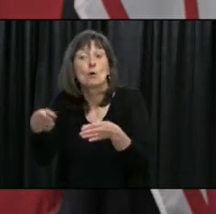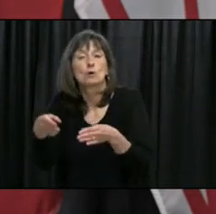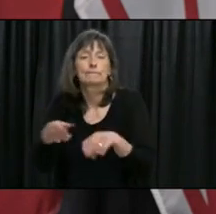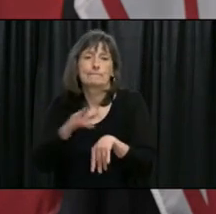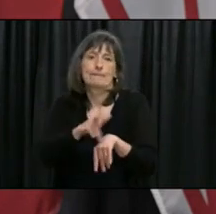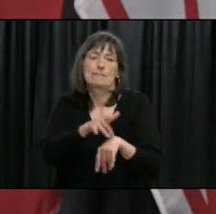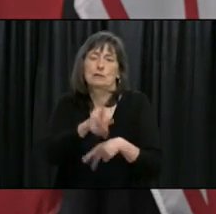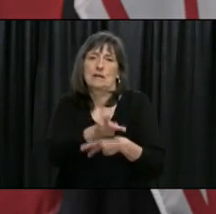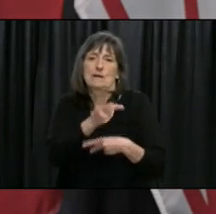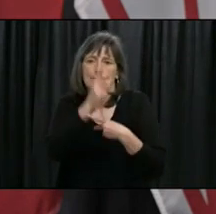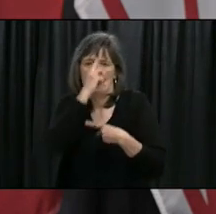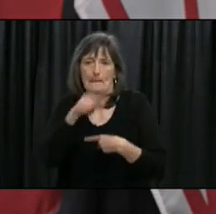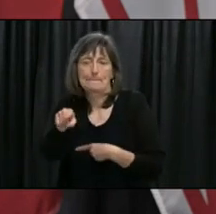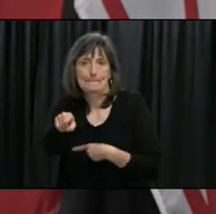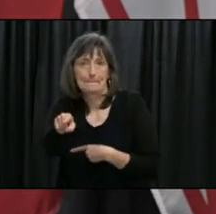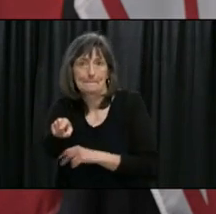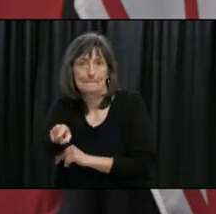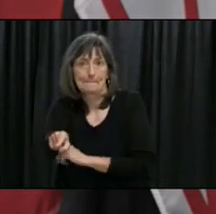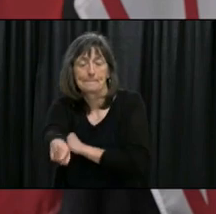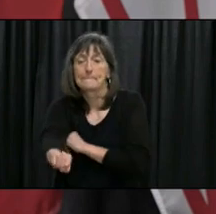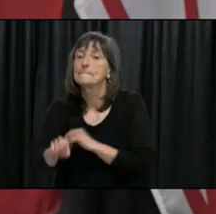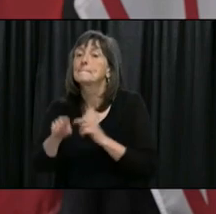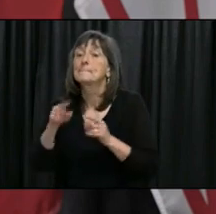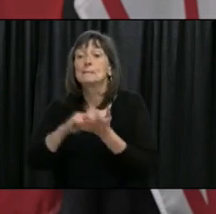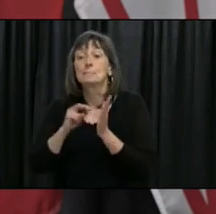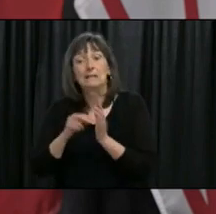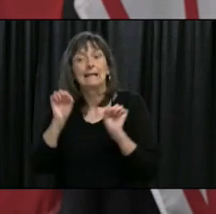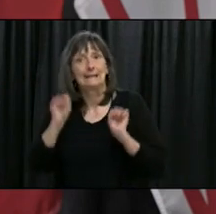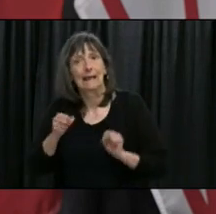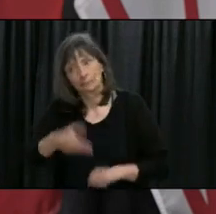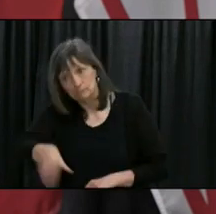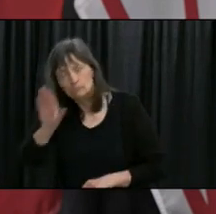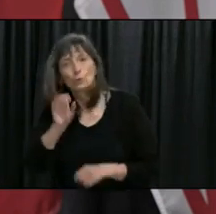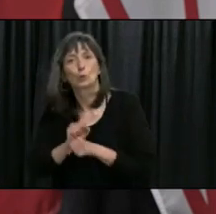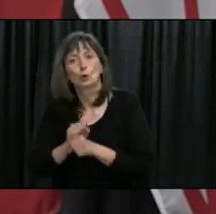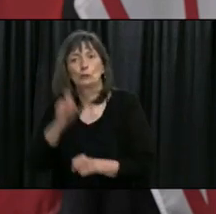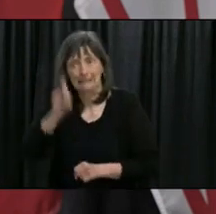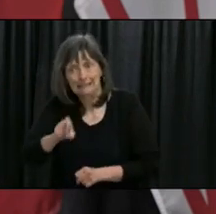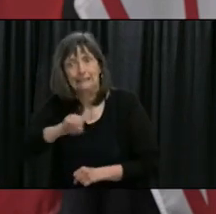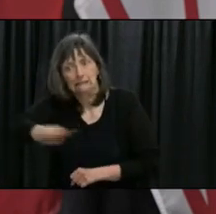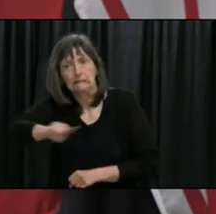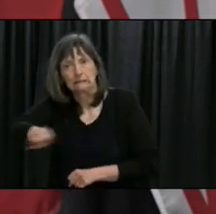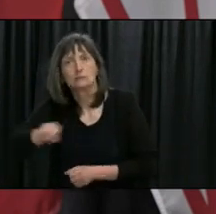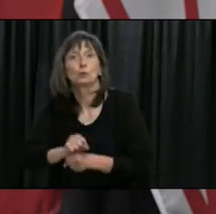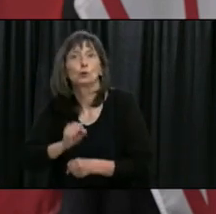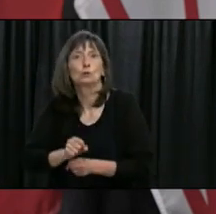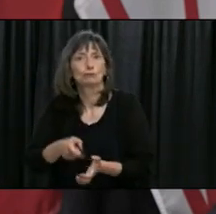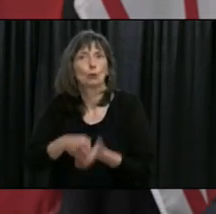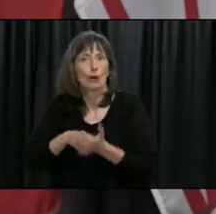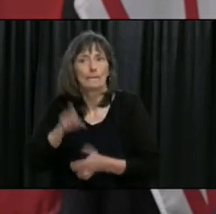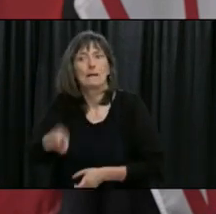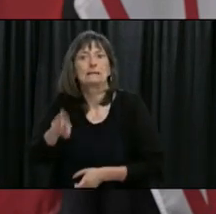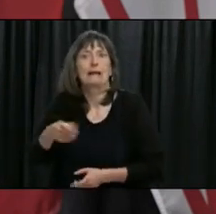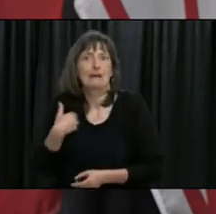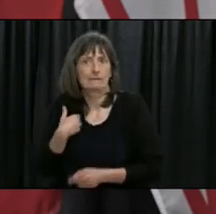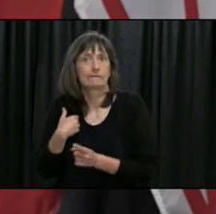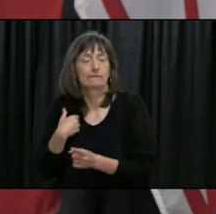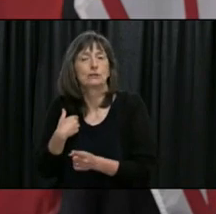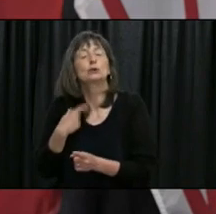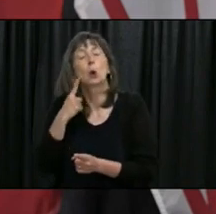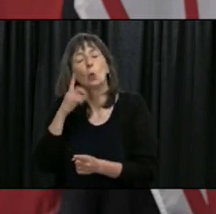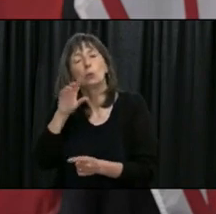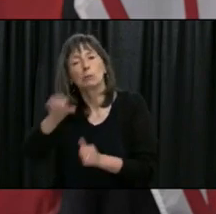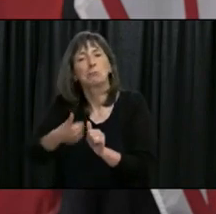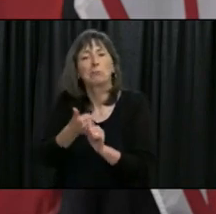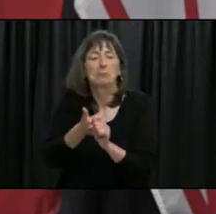spaces was not something that was restricting you from going to work we needed them we wanted them to go to work that program was